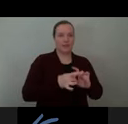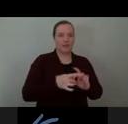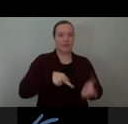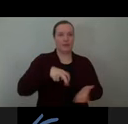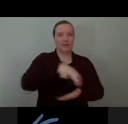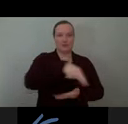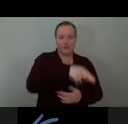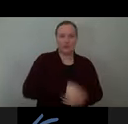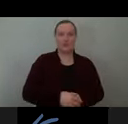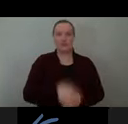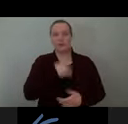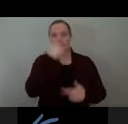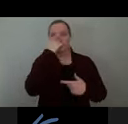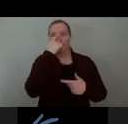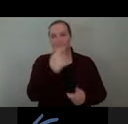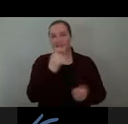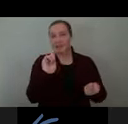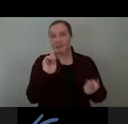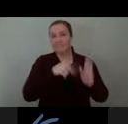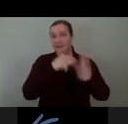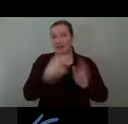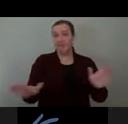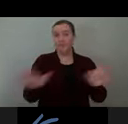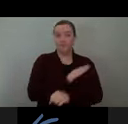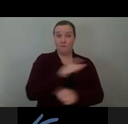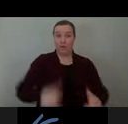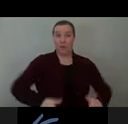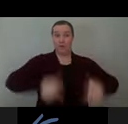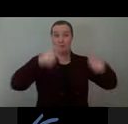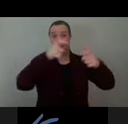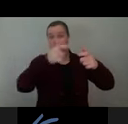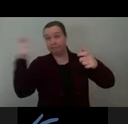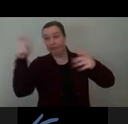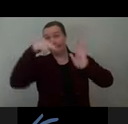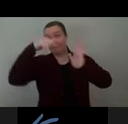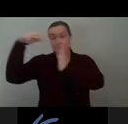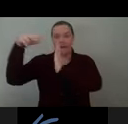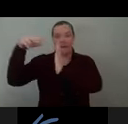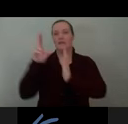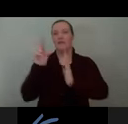the entire bents, but at a scale that the pedestrian passing by would relate to.